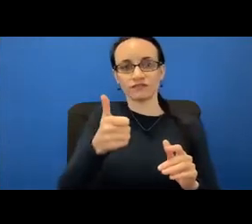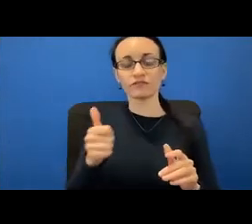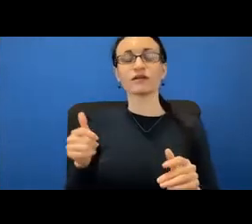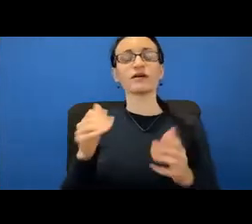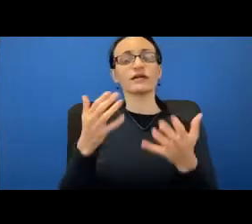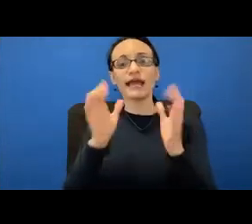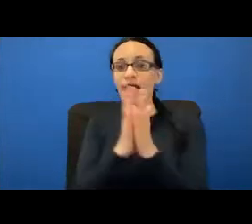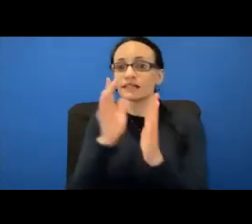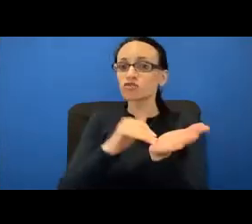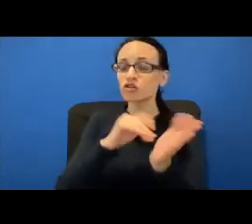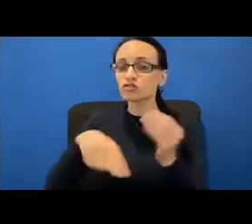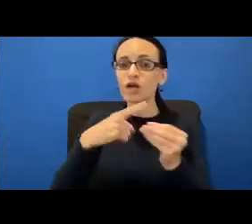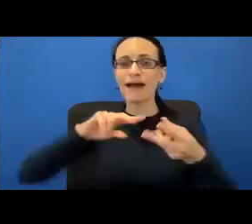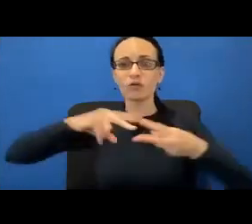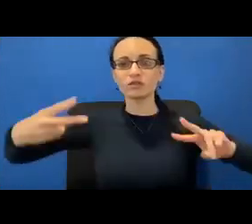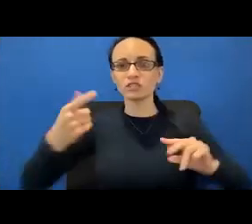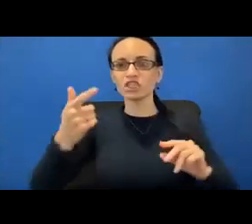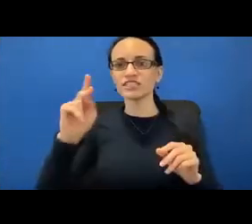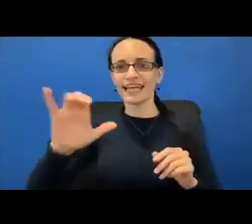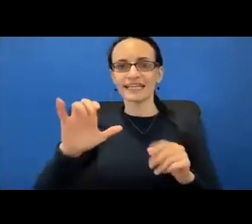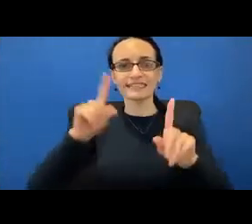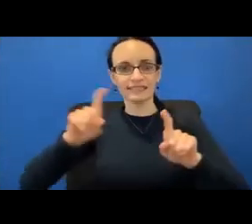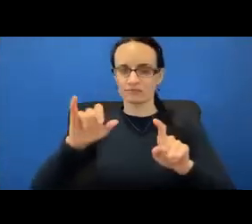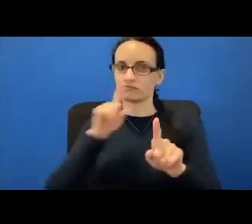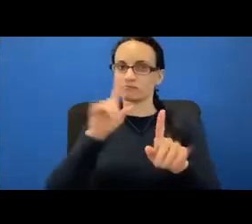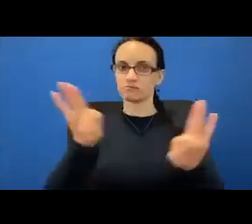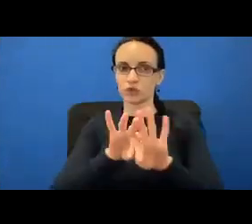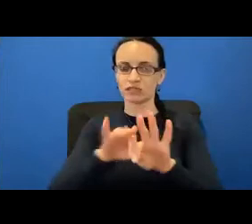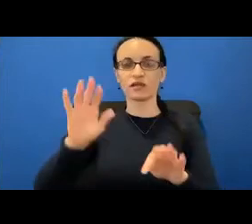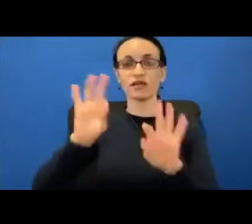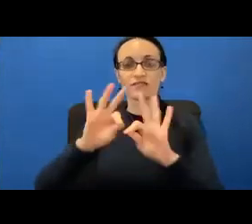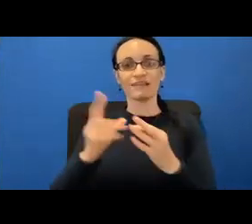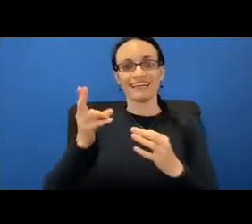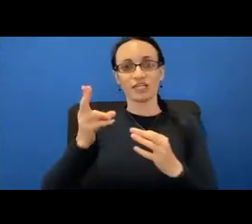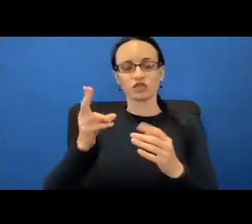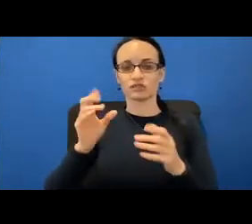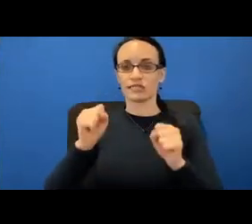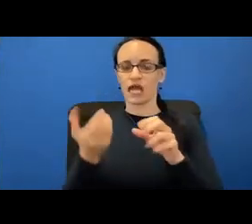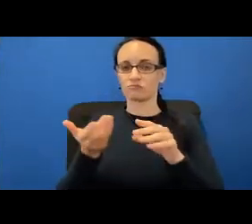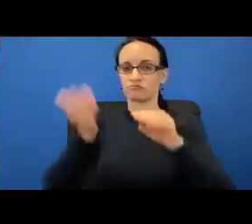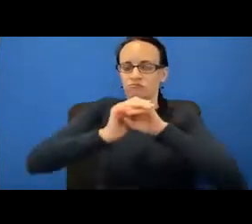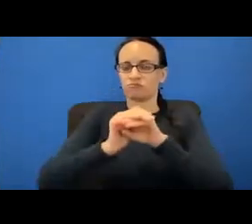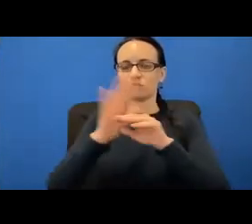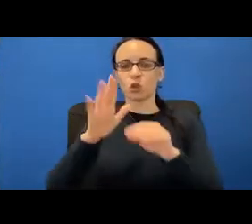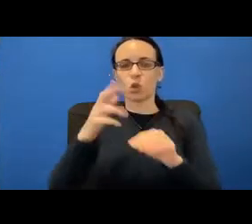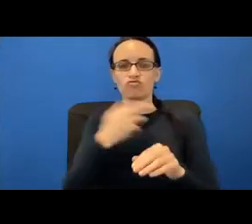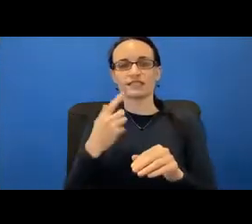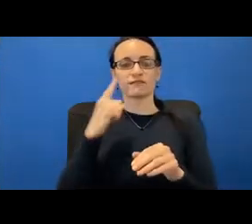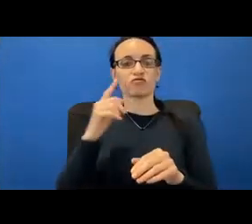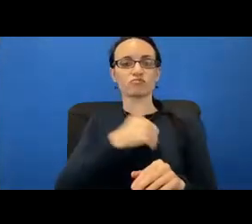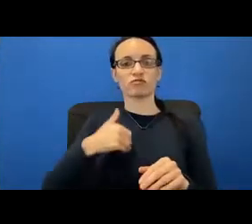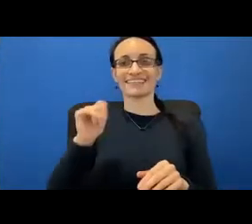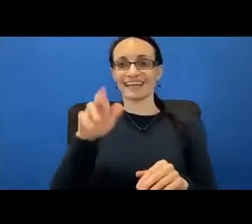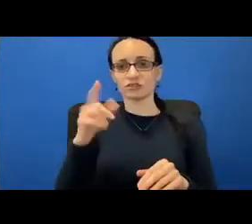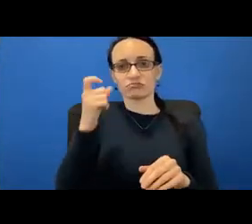really important. Family history raises your risk of breast cancer. But even if you don't have breast cancer in your family, you're still at